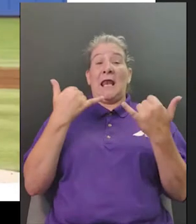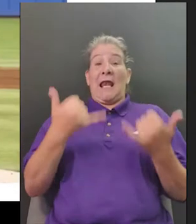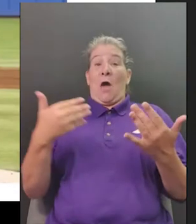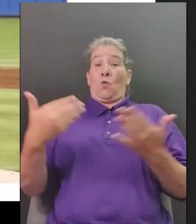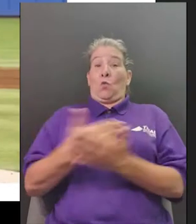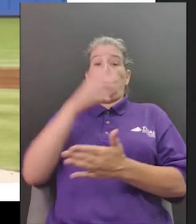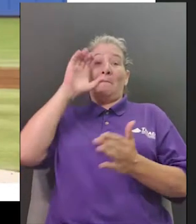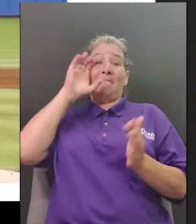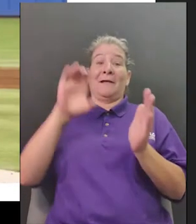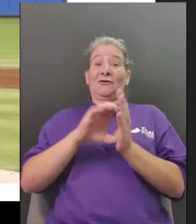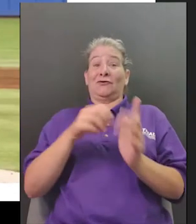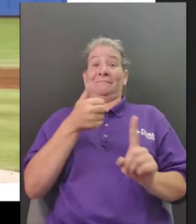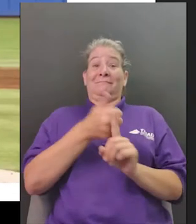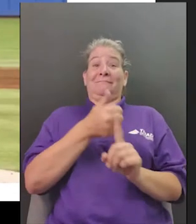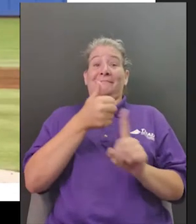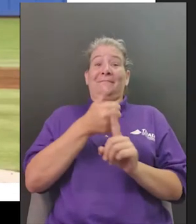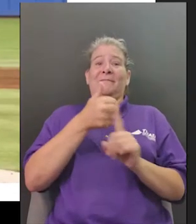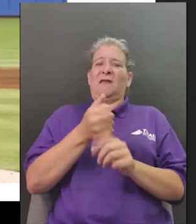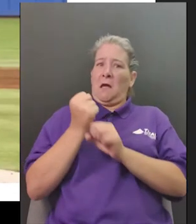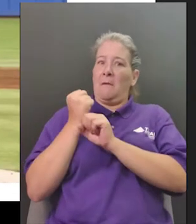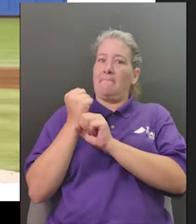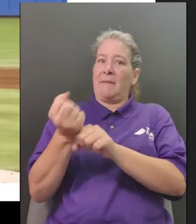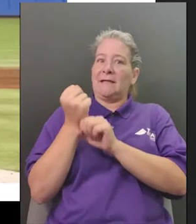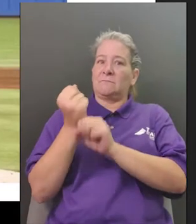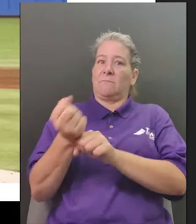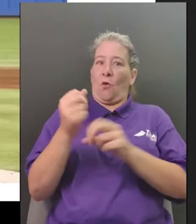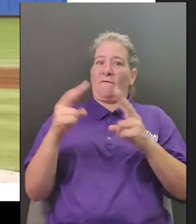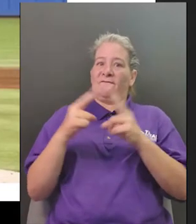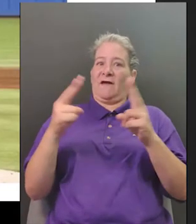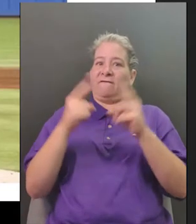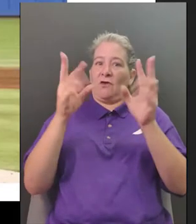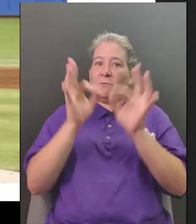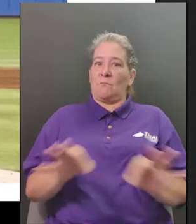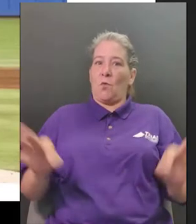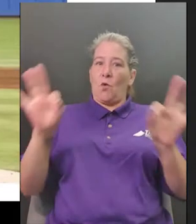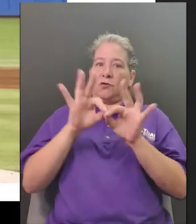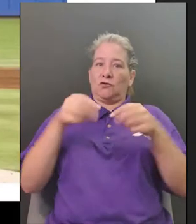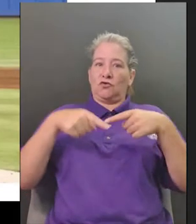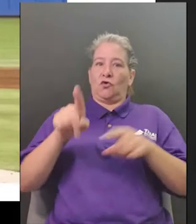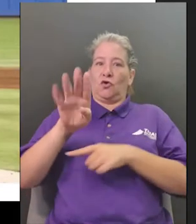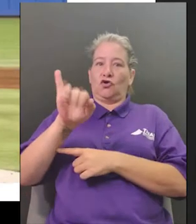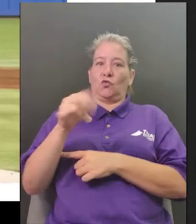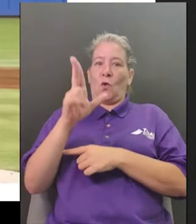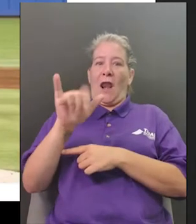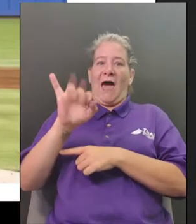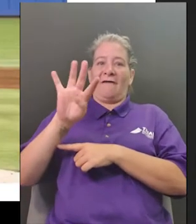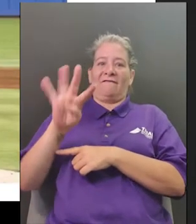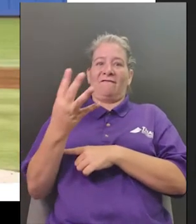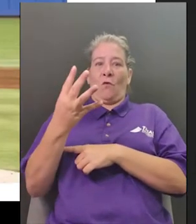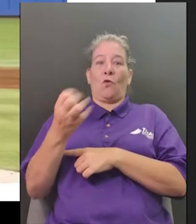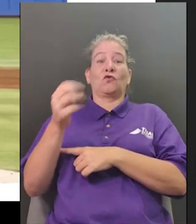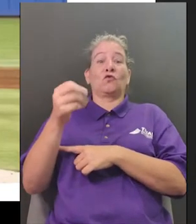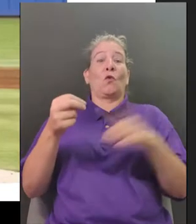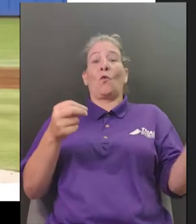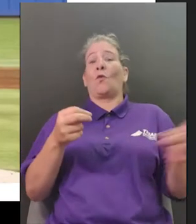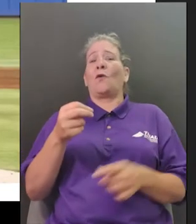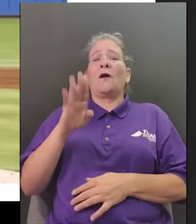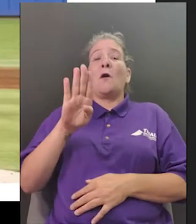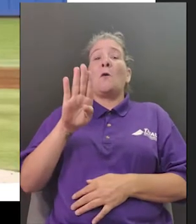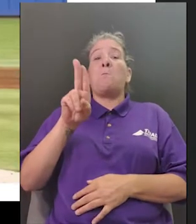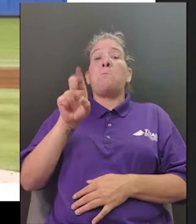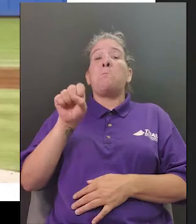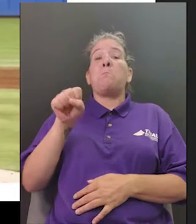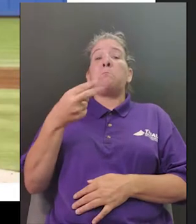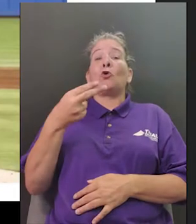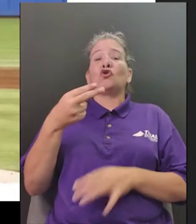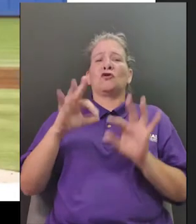fourth of july and the bush family really loves baseball and barbara bush for former first